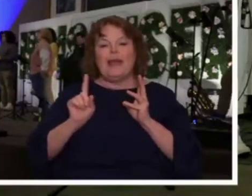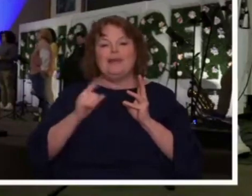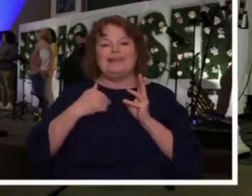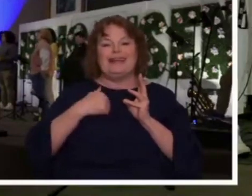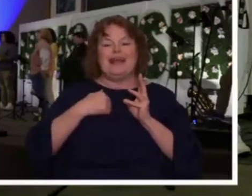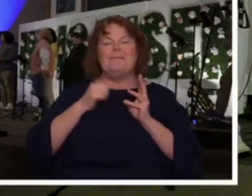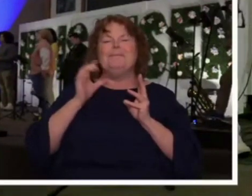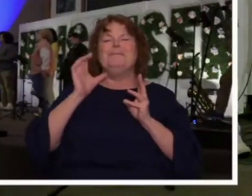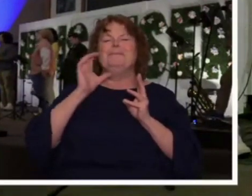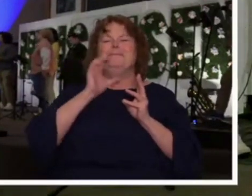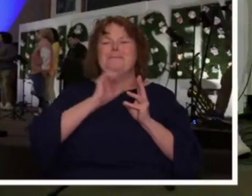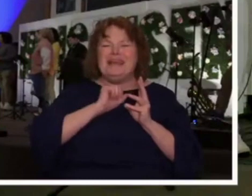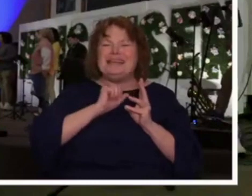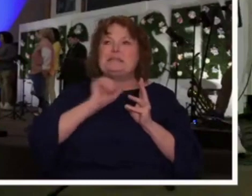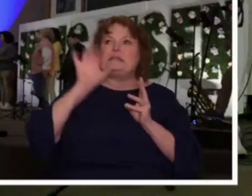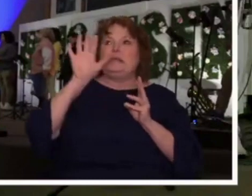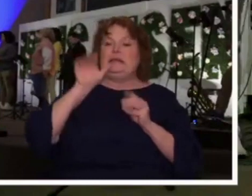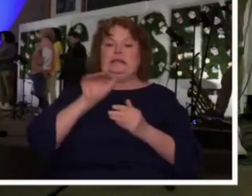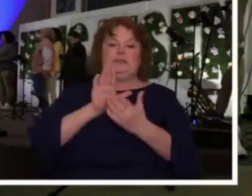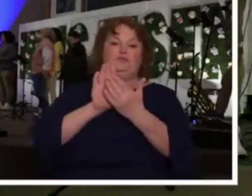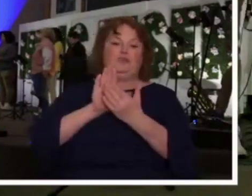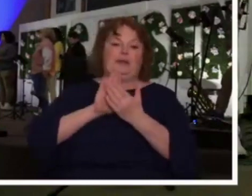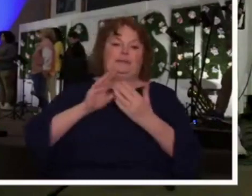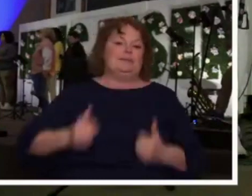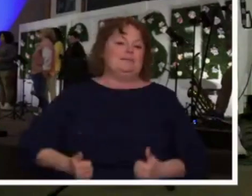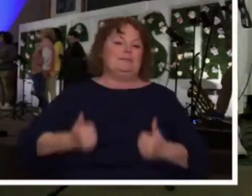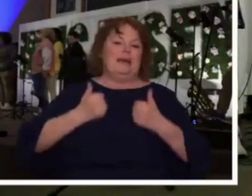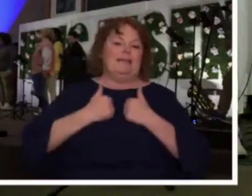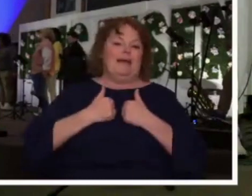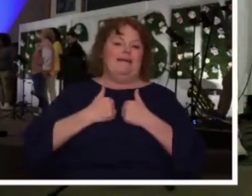God's presence in my life today?